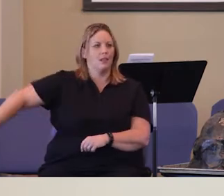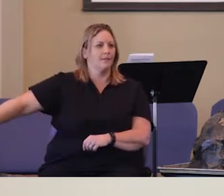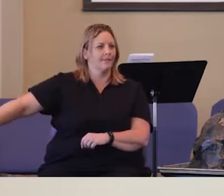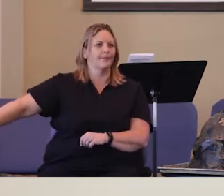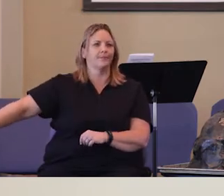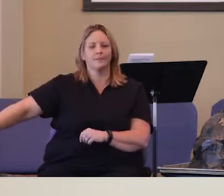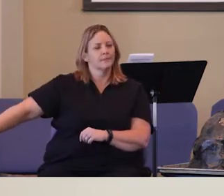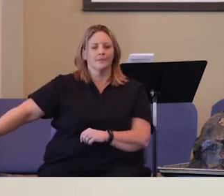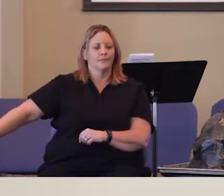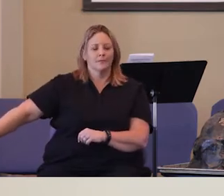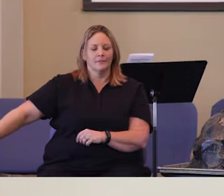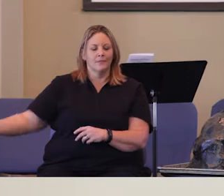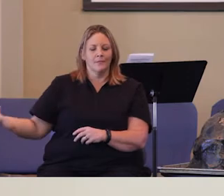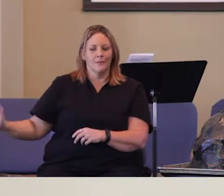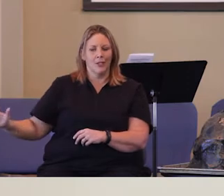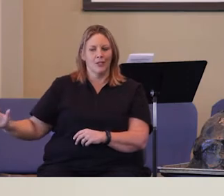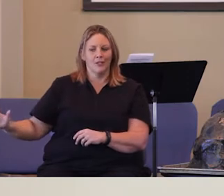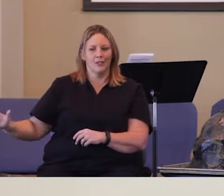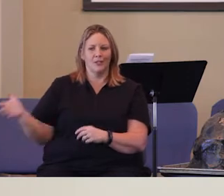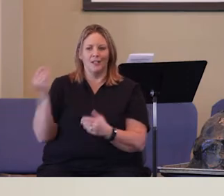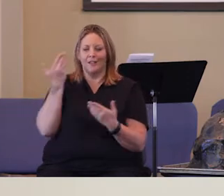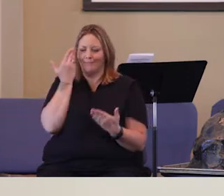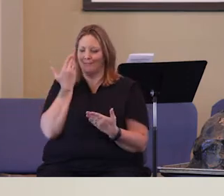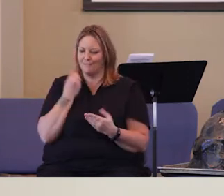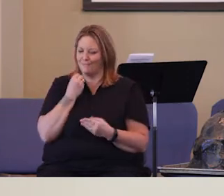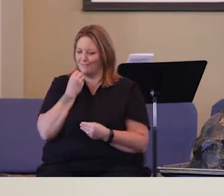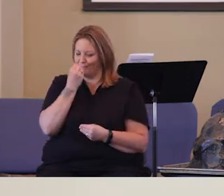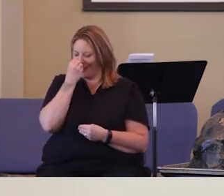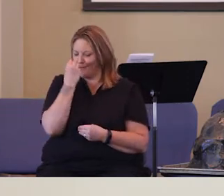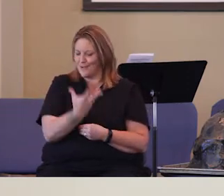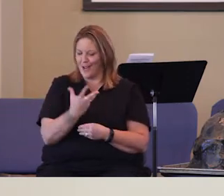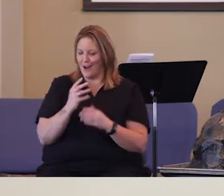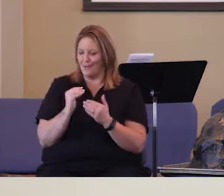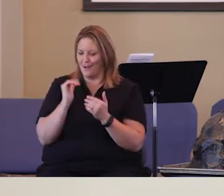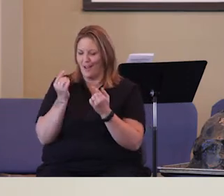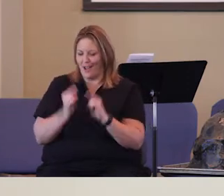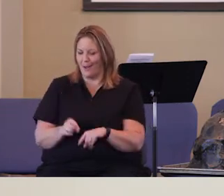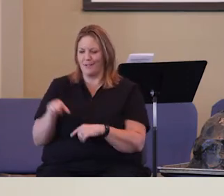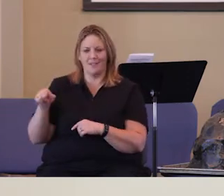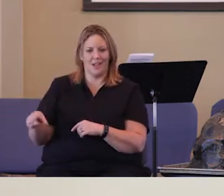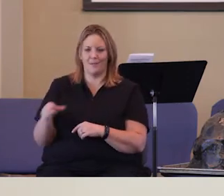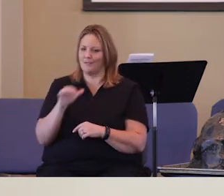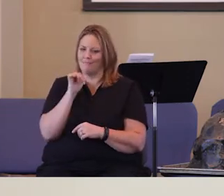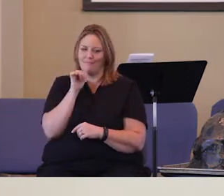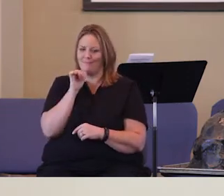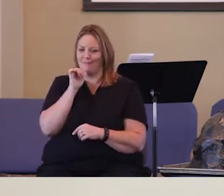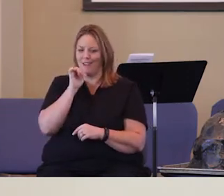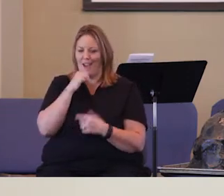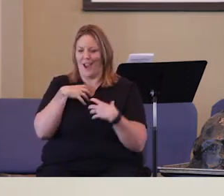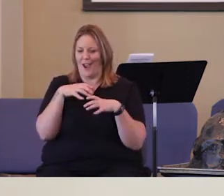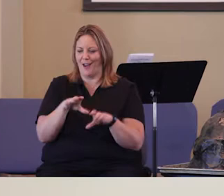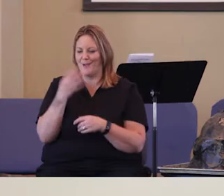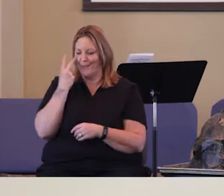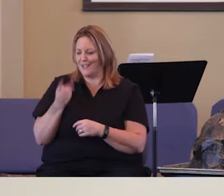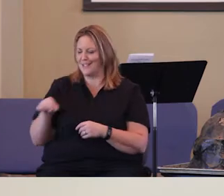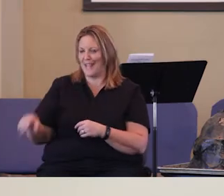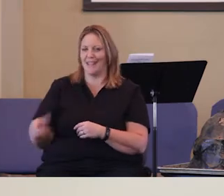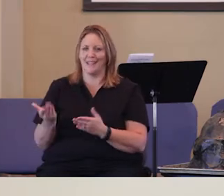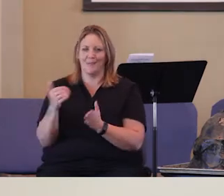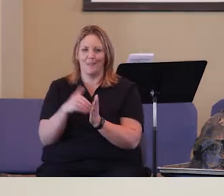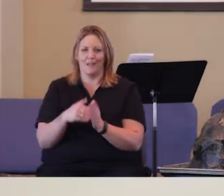just going to wash them out and be done. You know, I don't care what happens to them. I just don't want to see their face ever again.